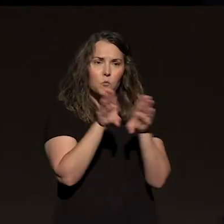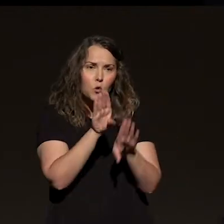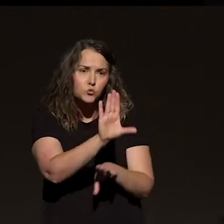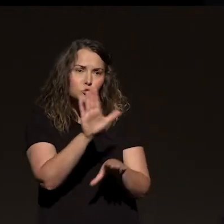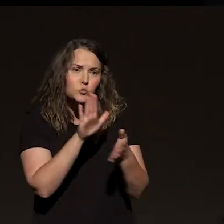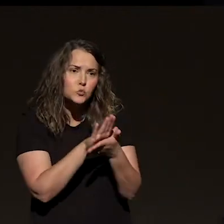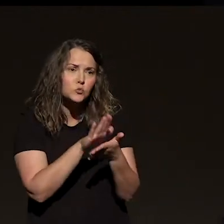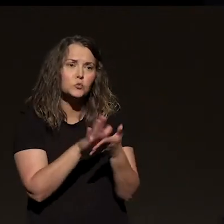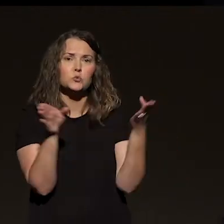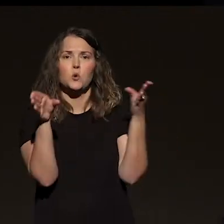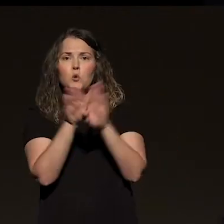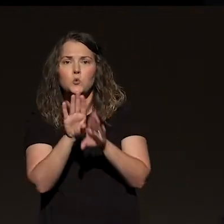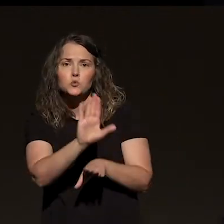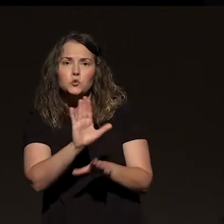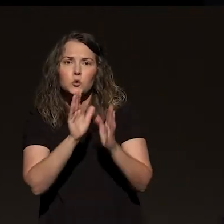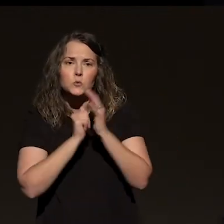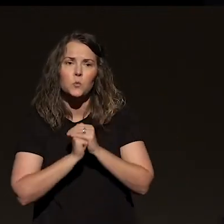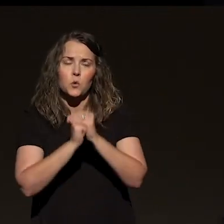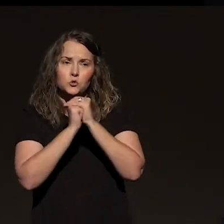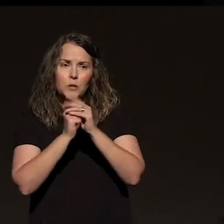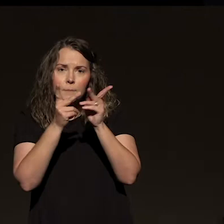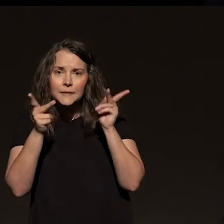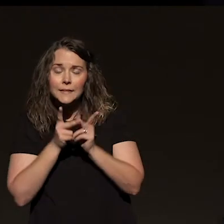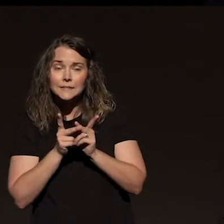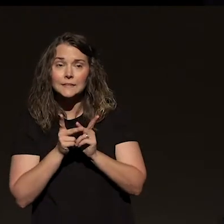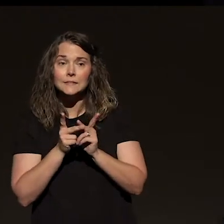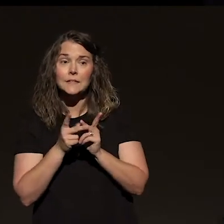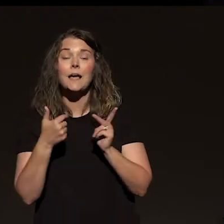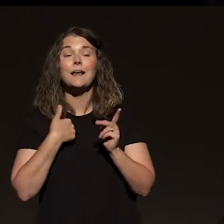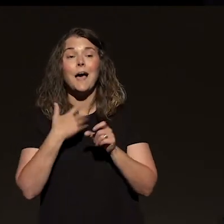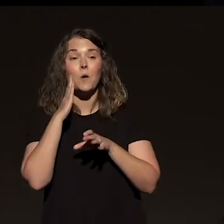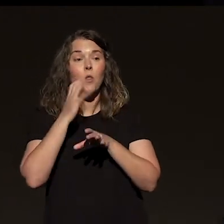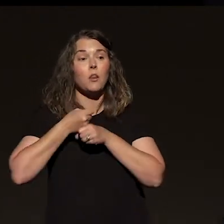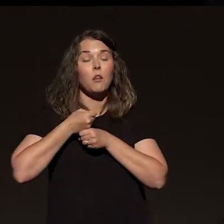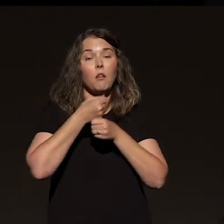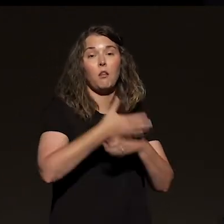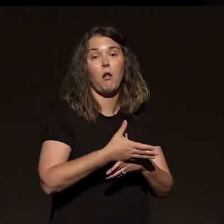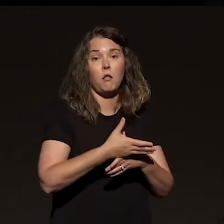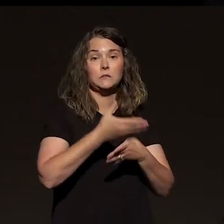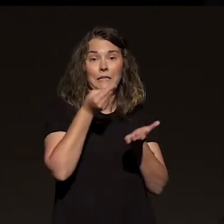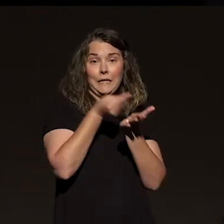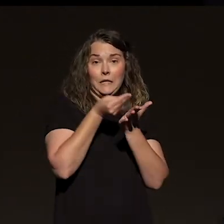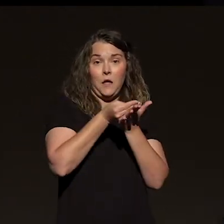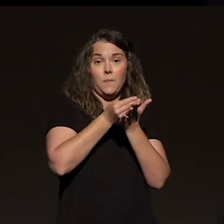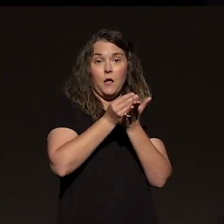places of worship, and your sporting events, and I'm going to cause economic turmoil.